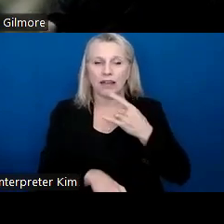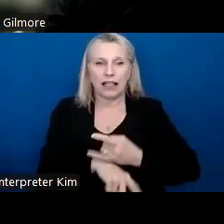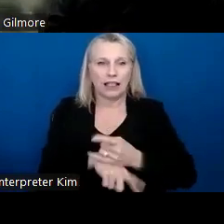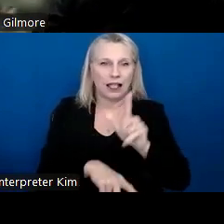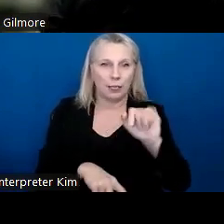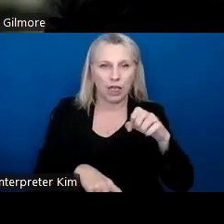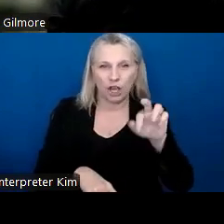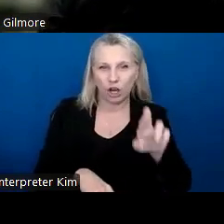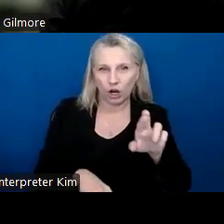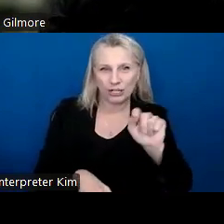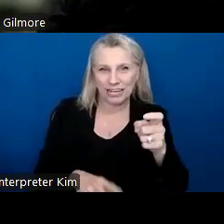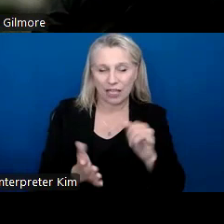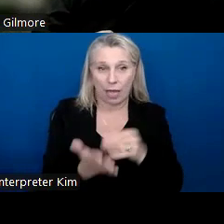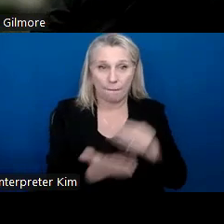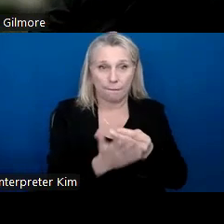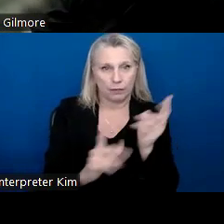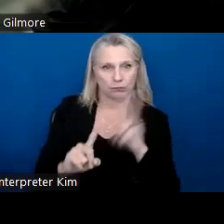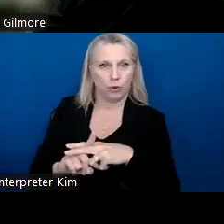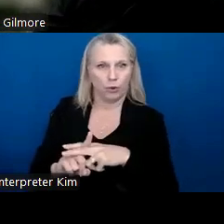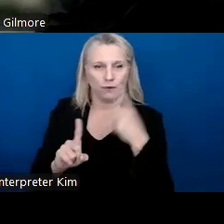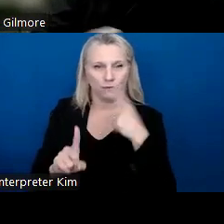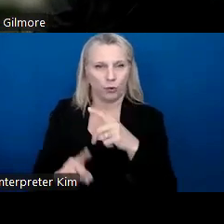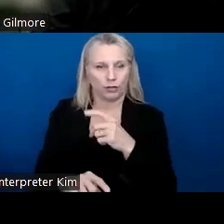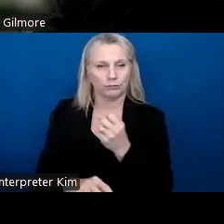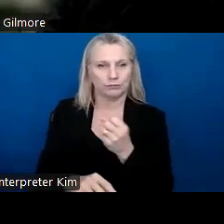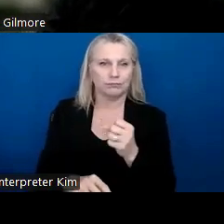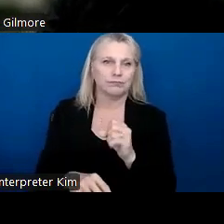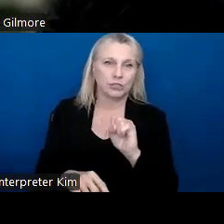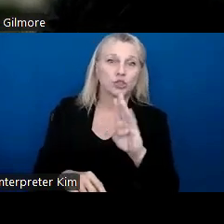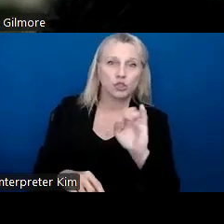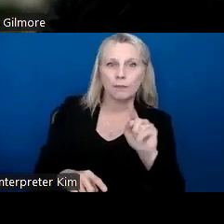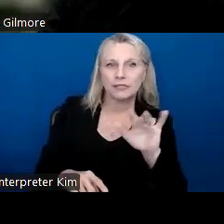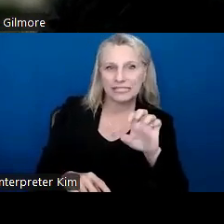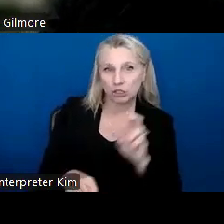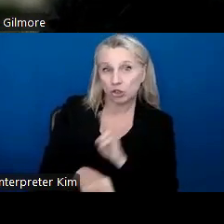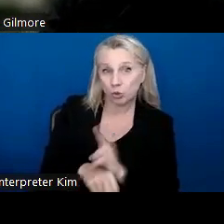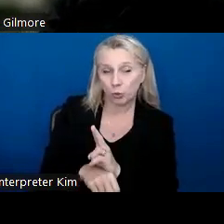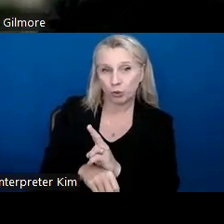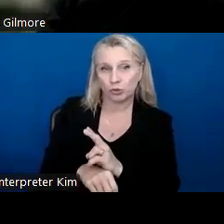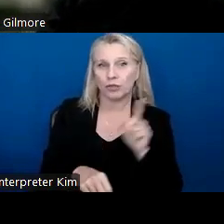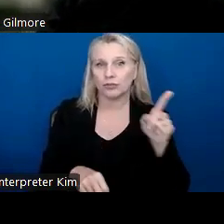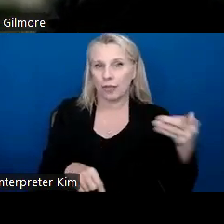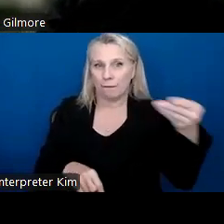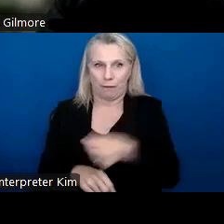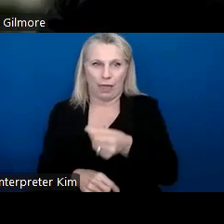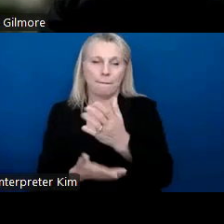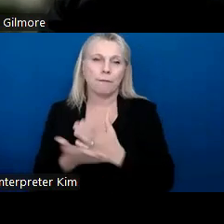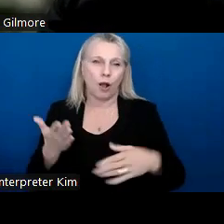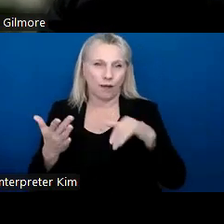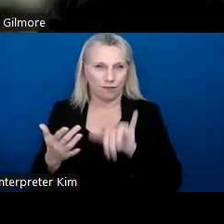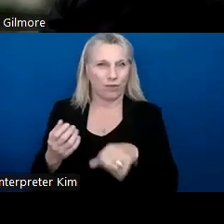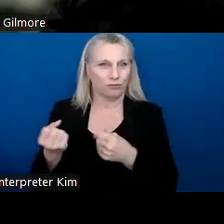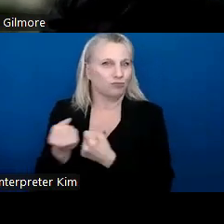substance use avoidance programs. So we ask them and they fund part of our substance use prevention initiative.